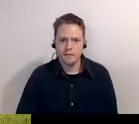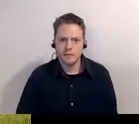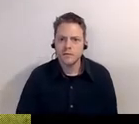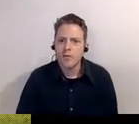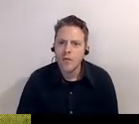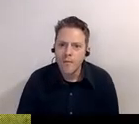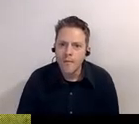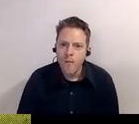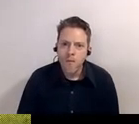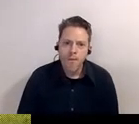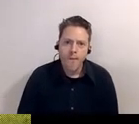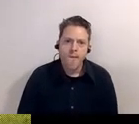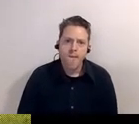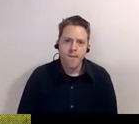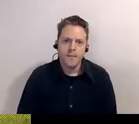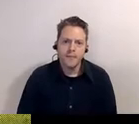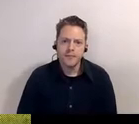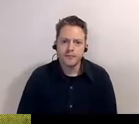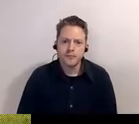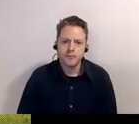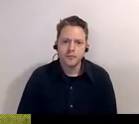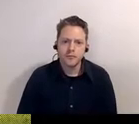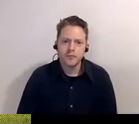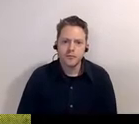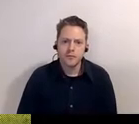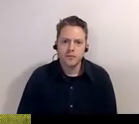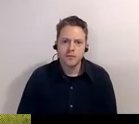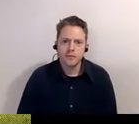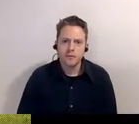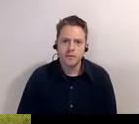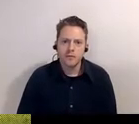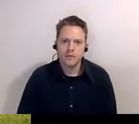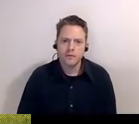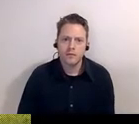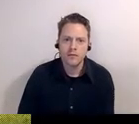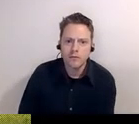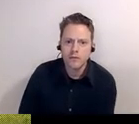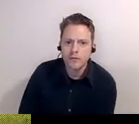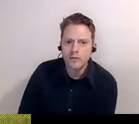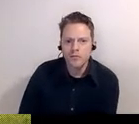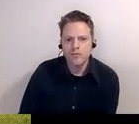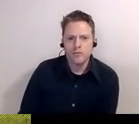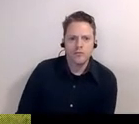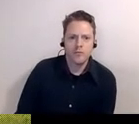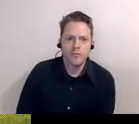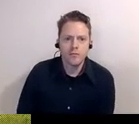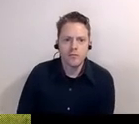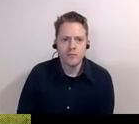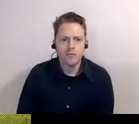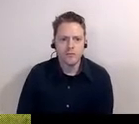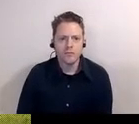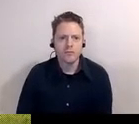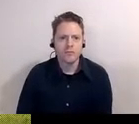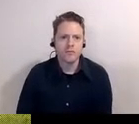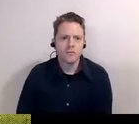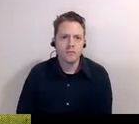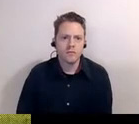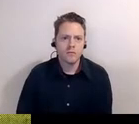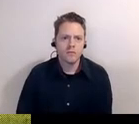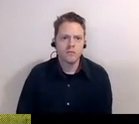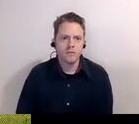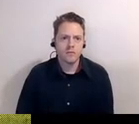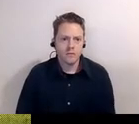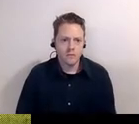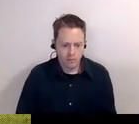go ahead okay kathy afranathi um asked um she says she knows she knows that there are other